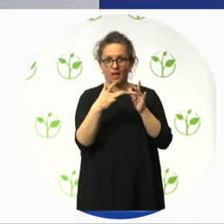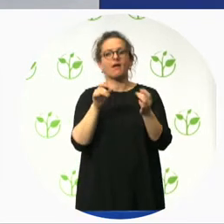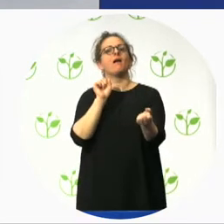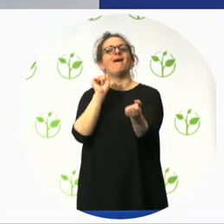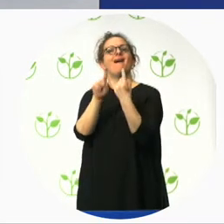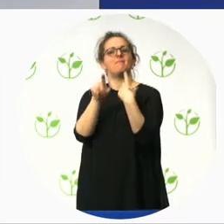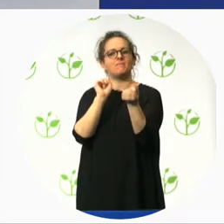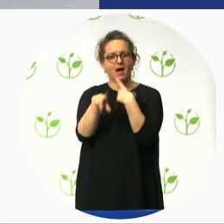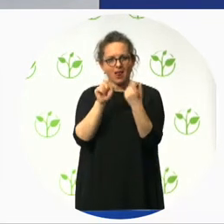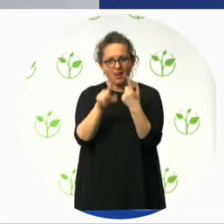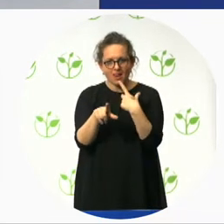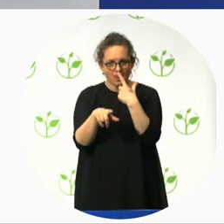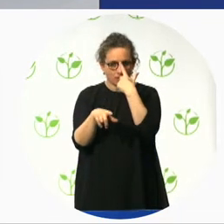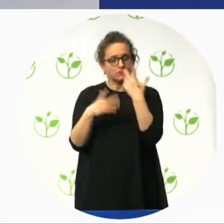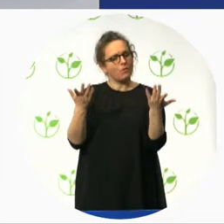point we are